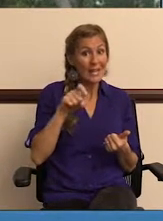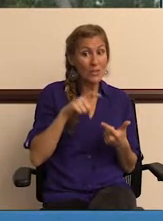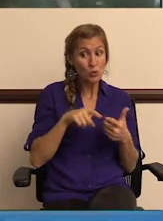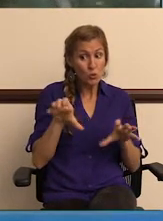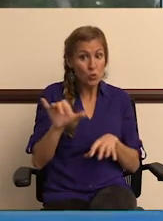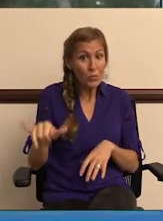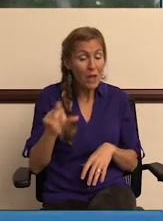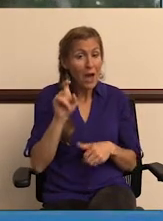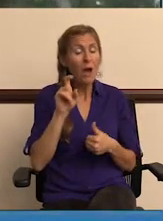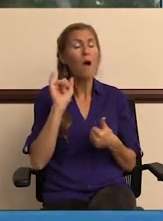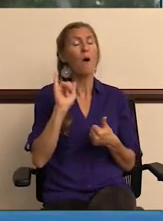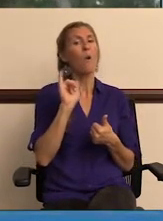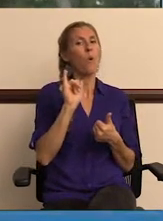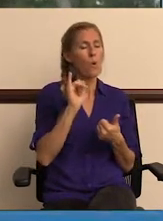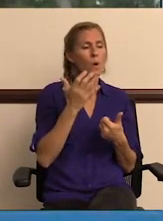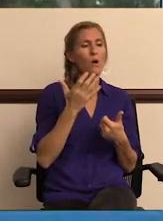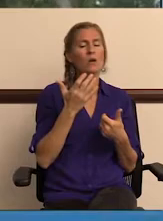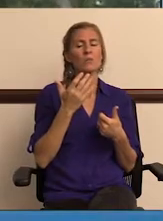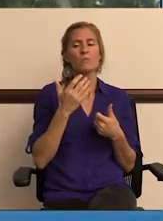on hand to do it.